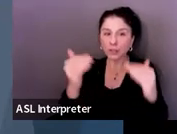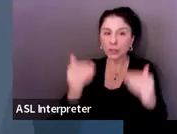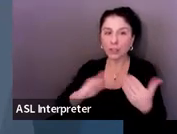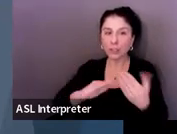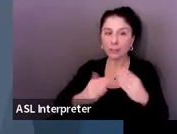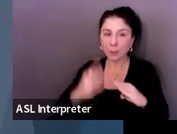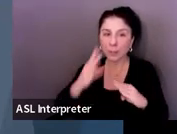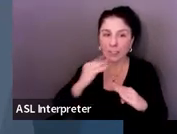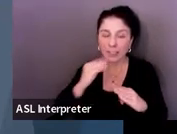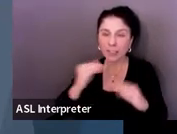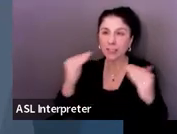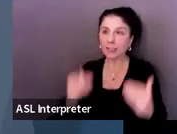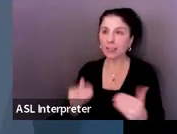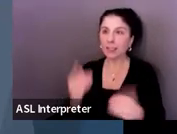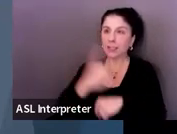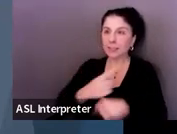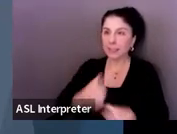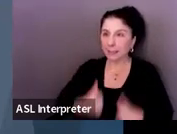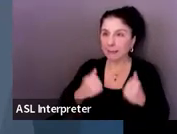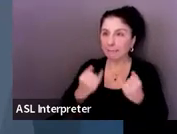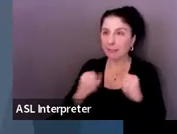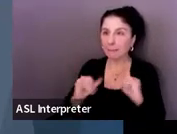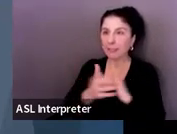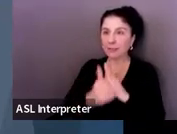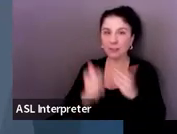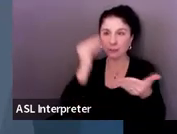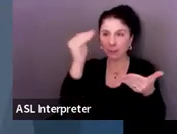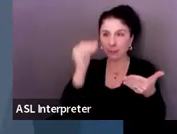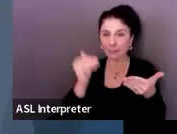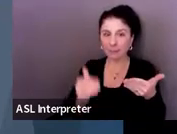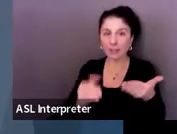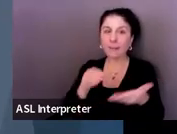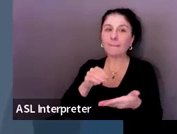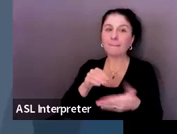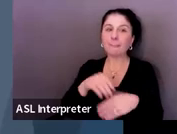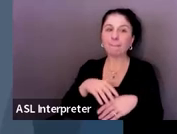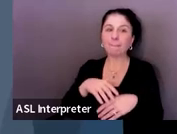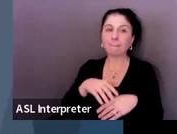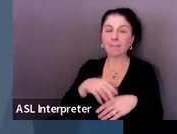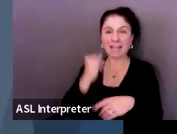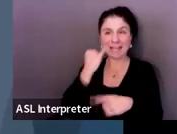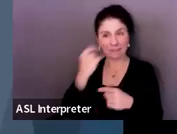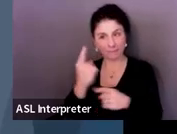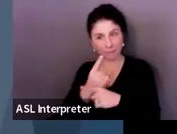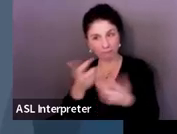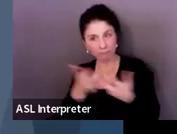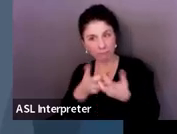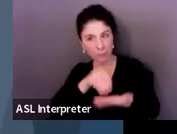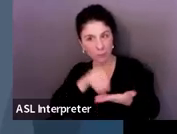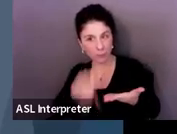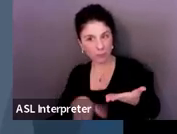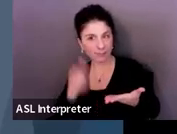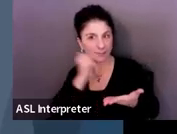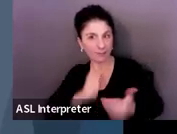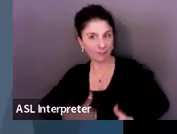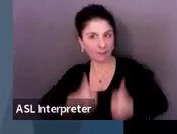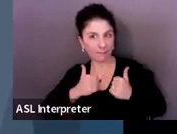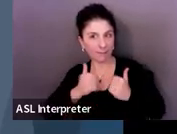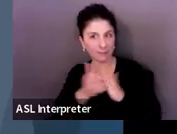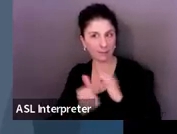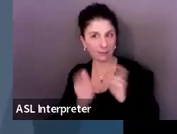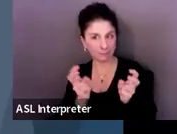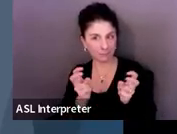employment, community experiences, and again, if appropriate, daily living skills. That's the only one that could be